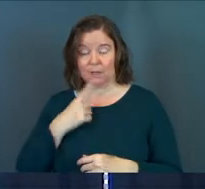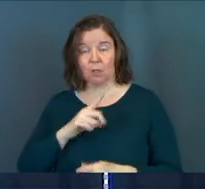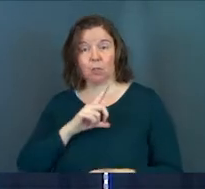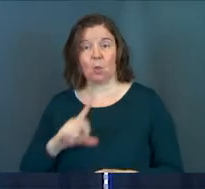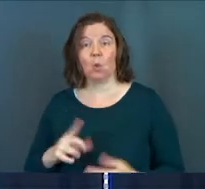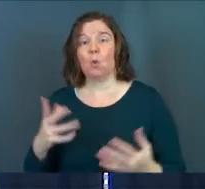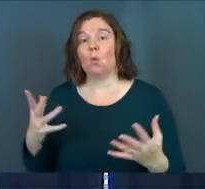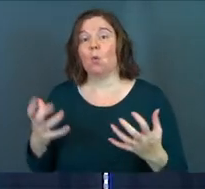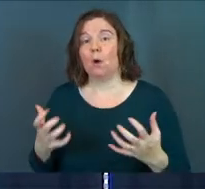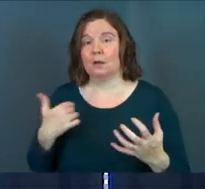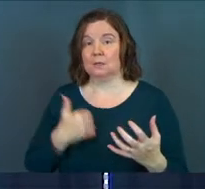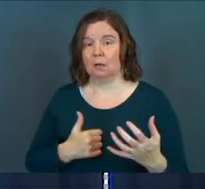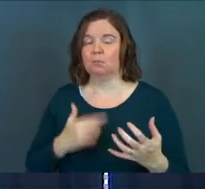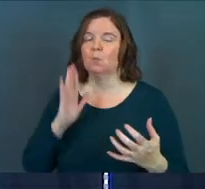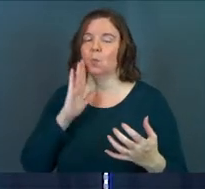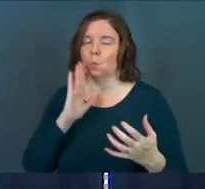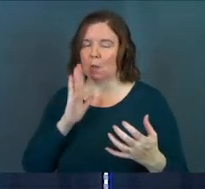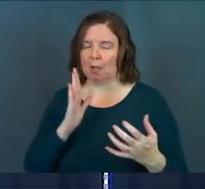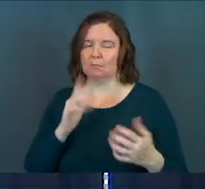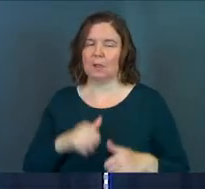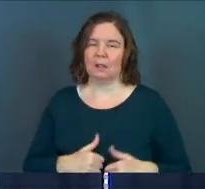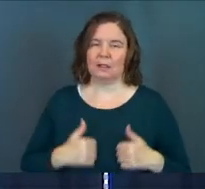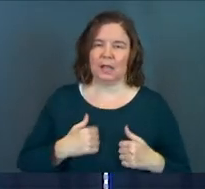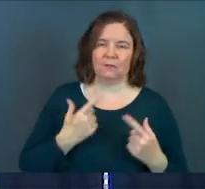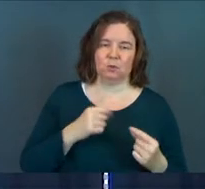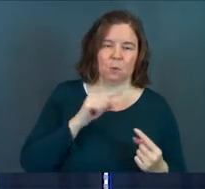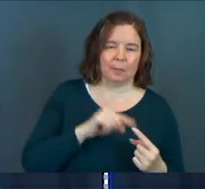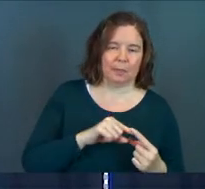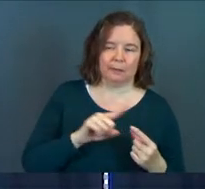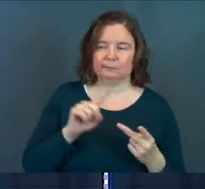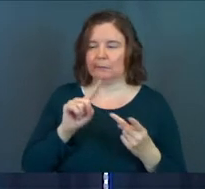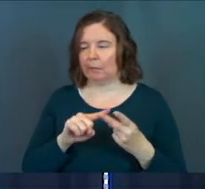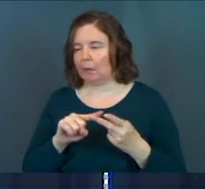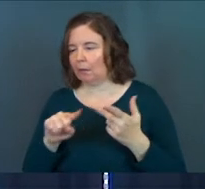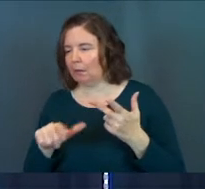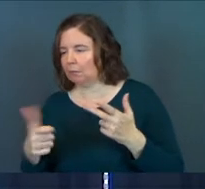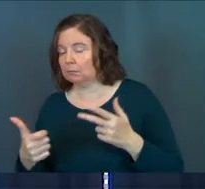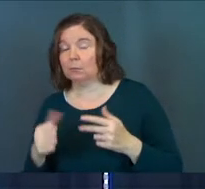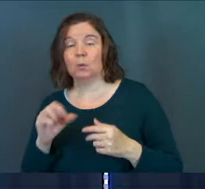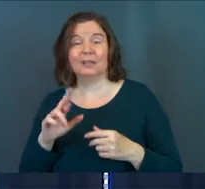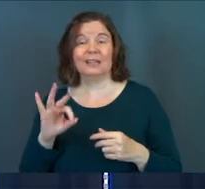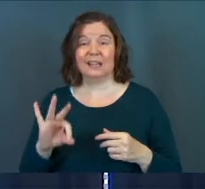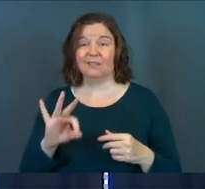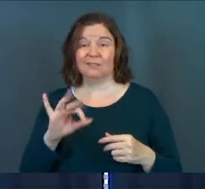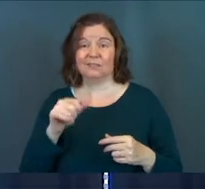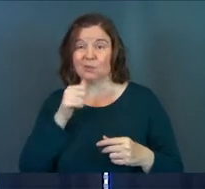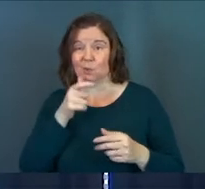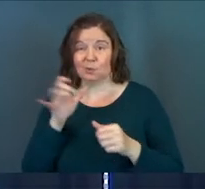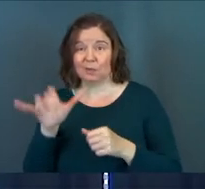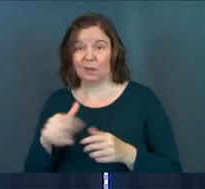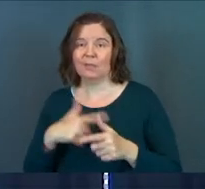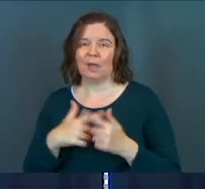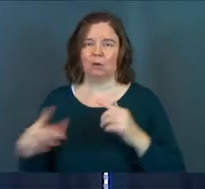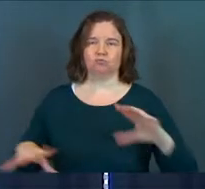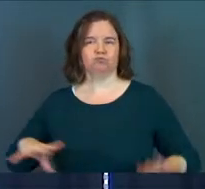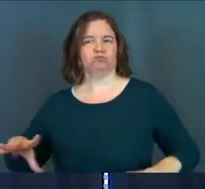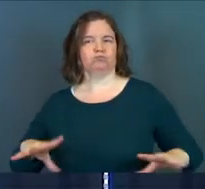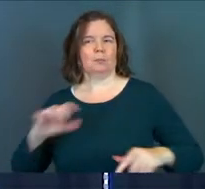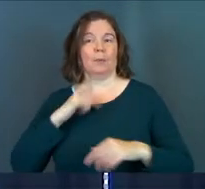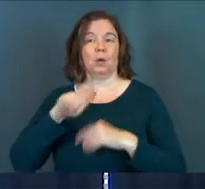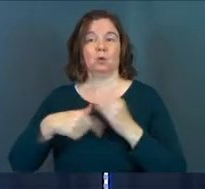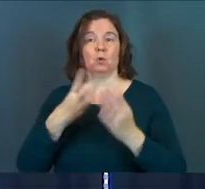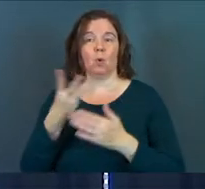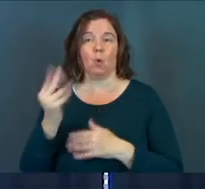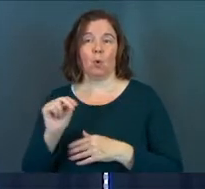wants us to, we will live and do this or that. Otherwise, you were boasting about your own pretentious plans and all